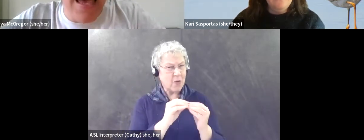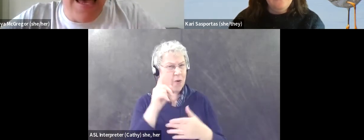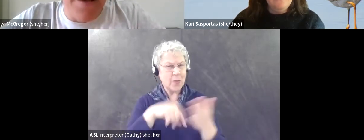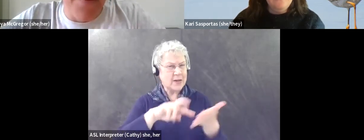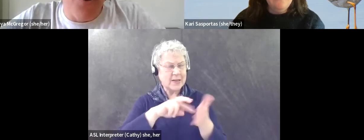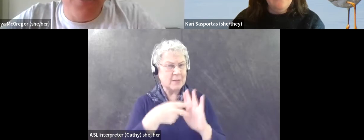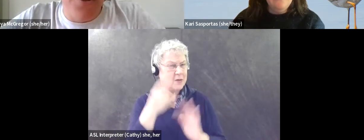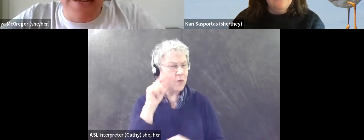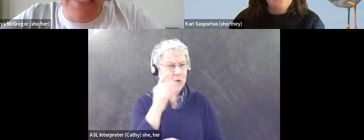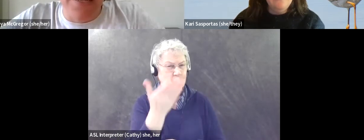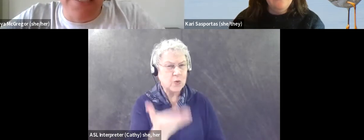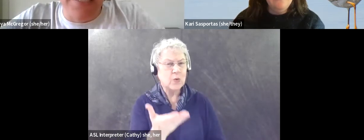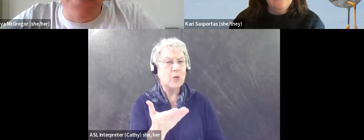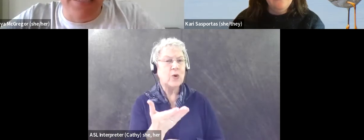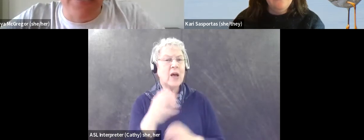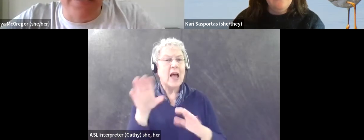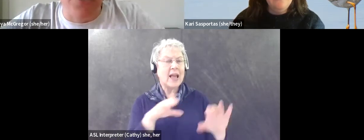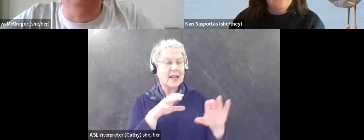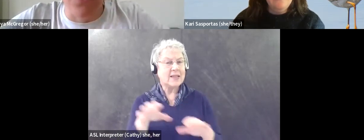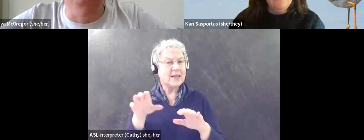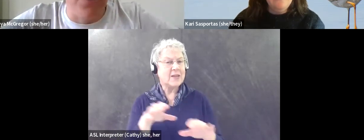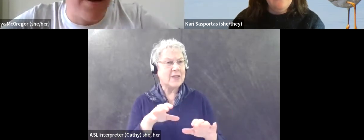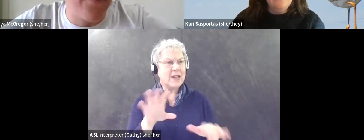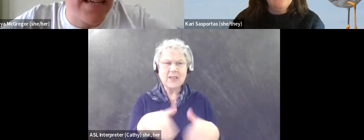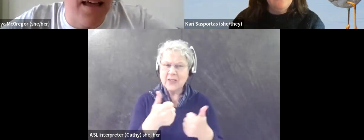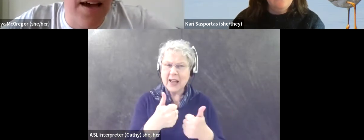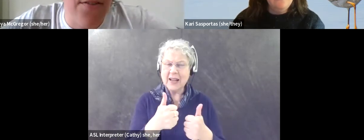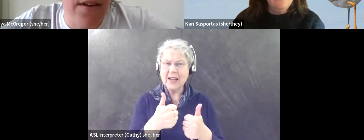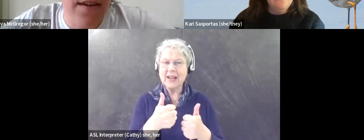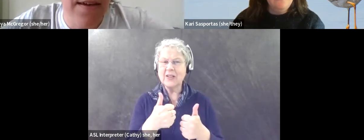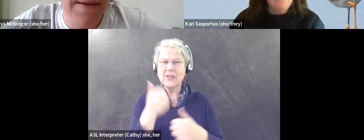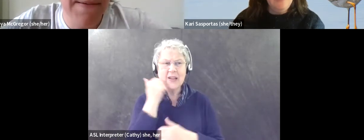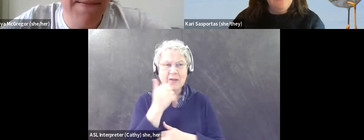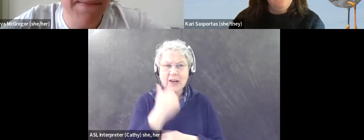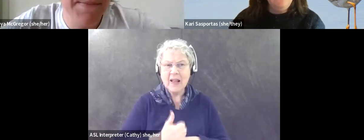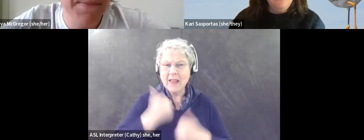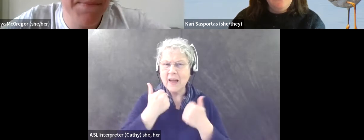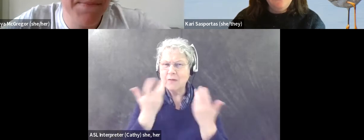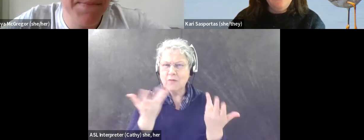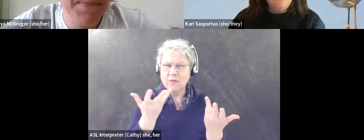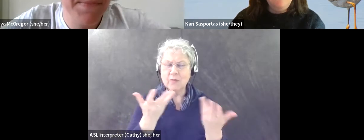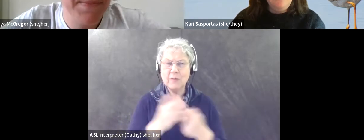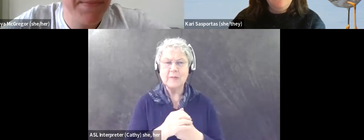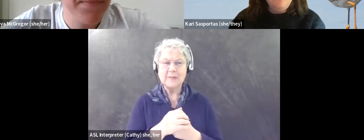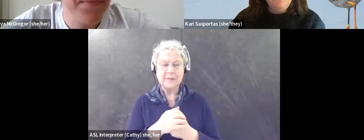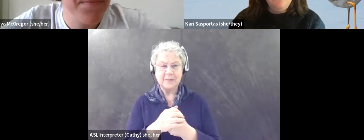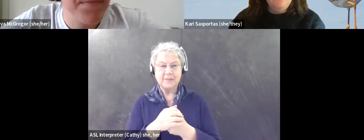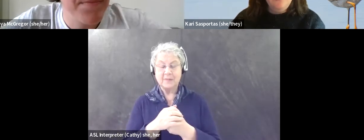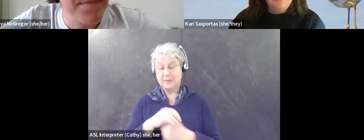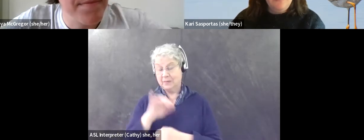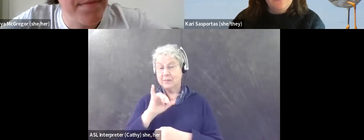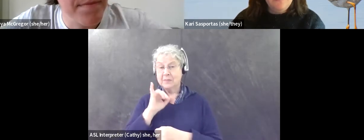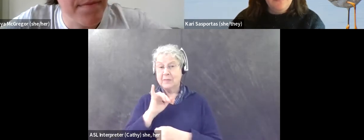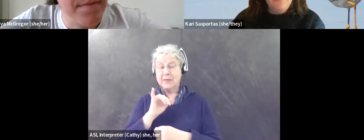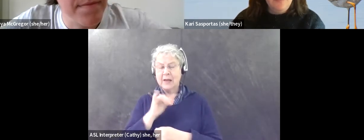what sort of activities does it make challenging for you in your everyday life? Yeah, everyday life